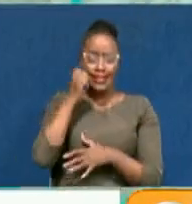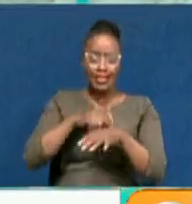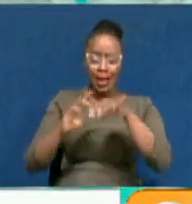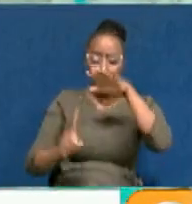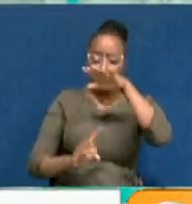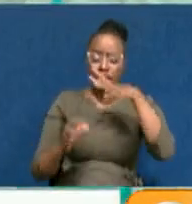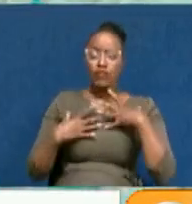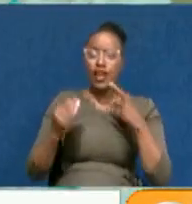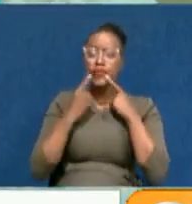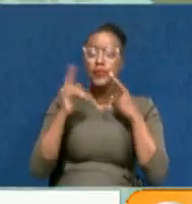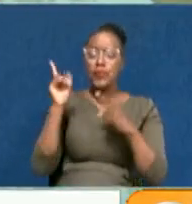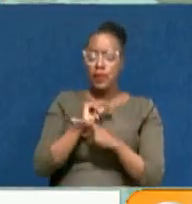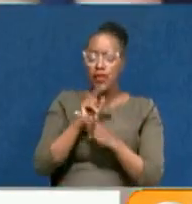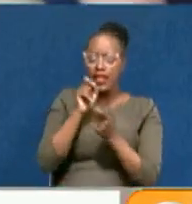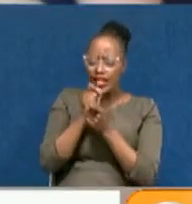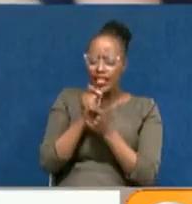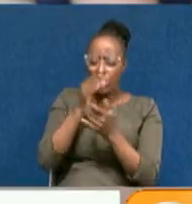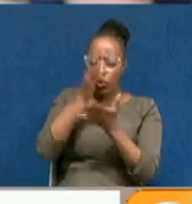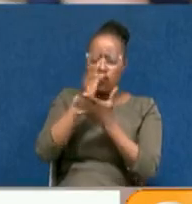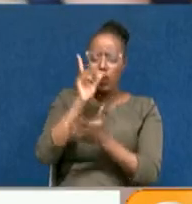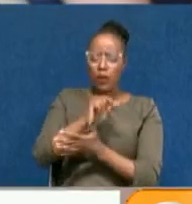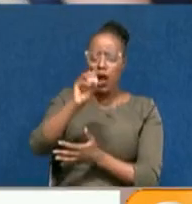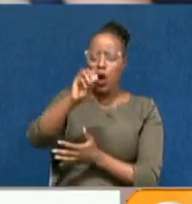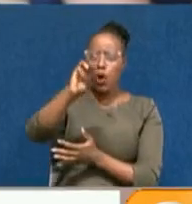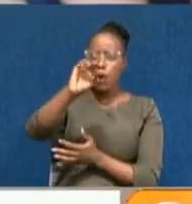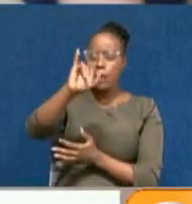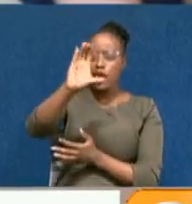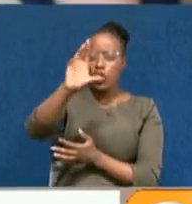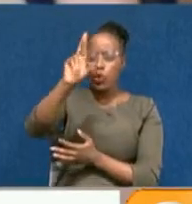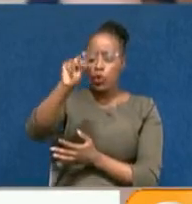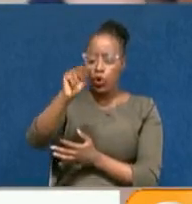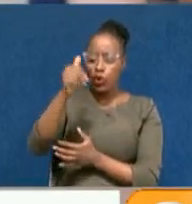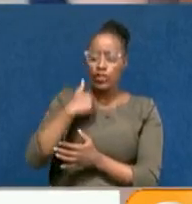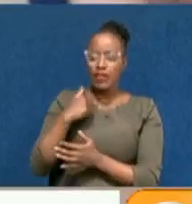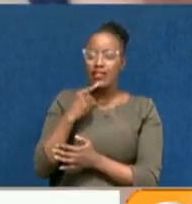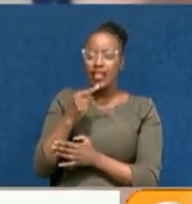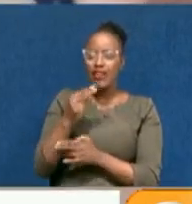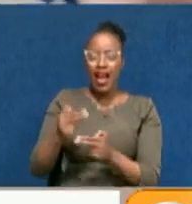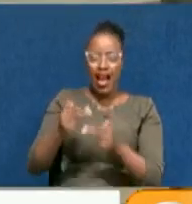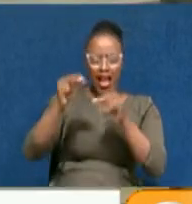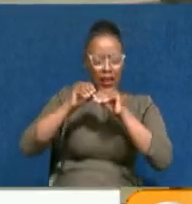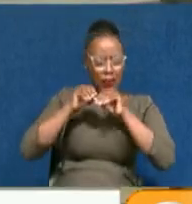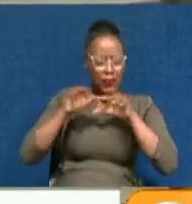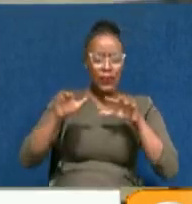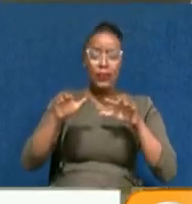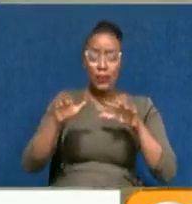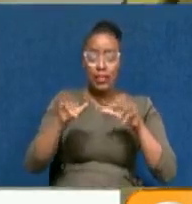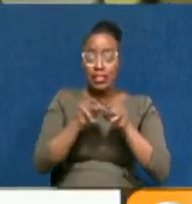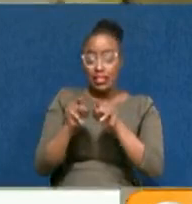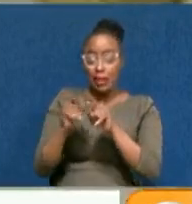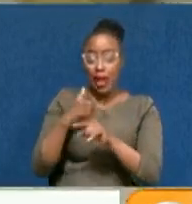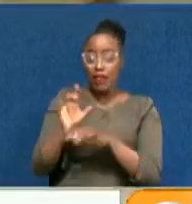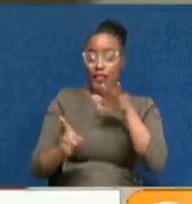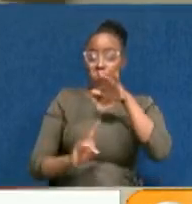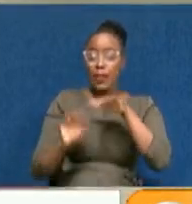when the Ministry of Health announced the detection of at least three cases of the Omicron variant that has been labelled highly transmissible. And while the Ministry